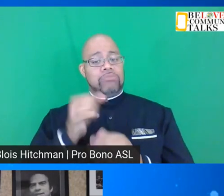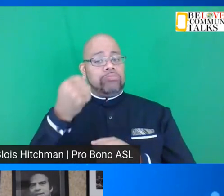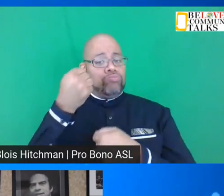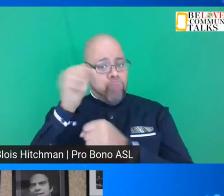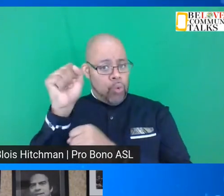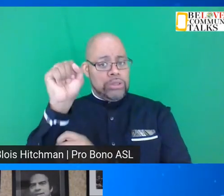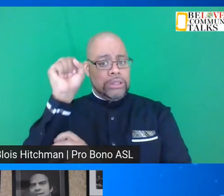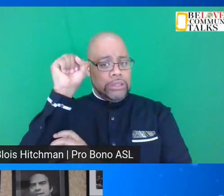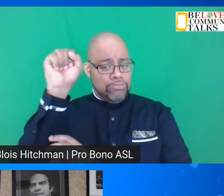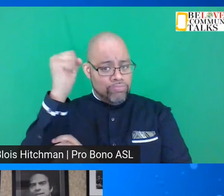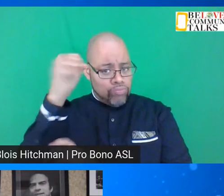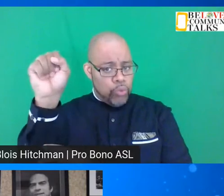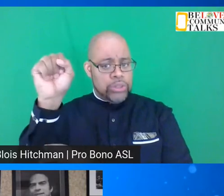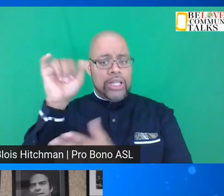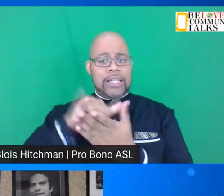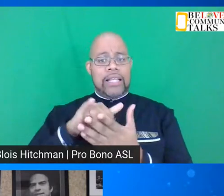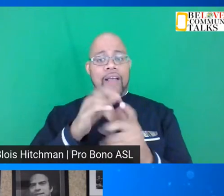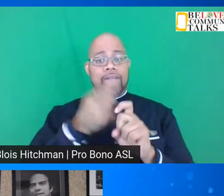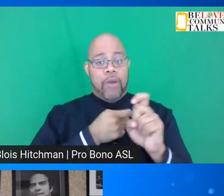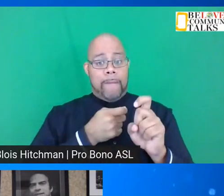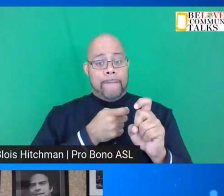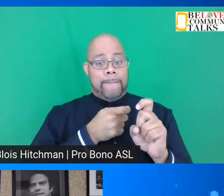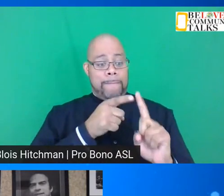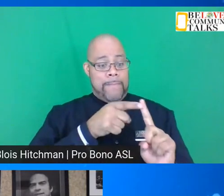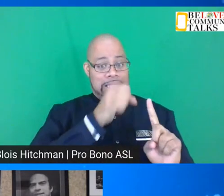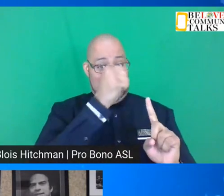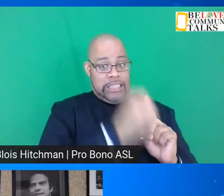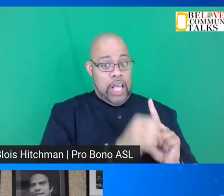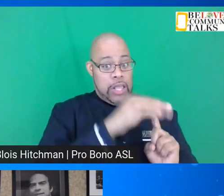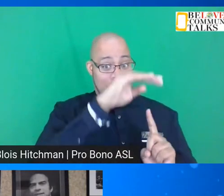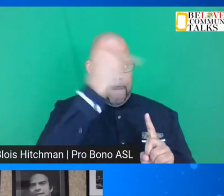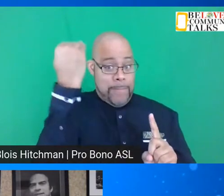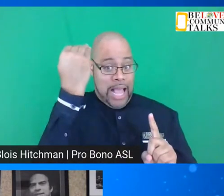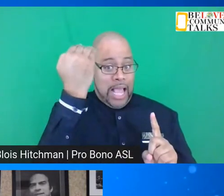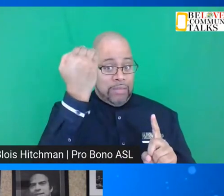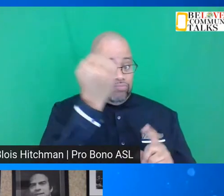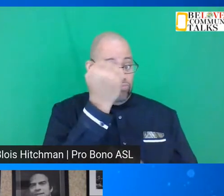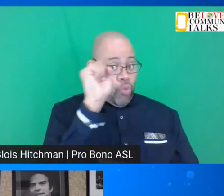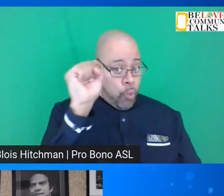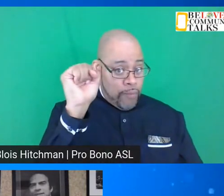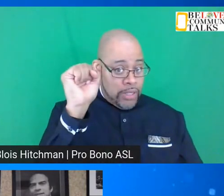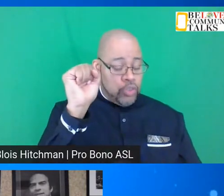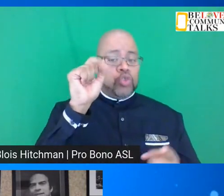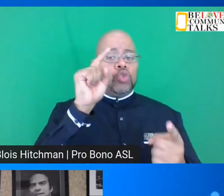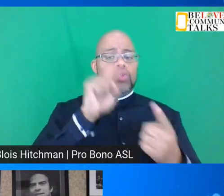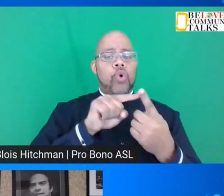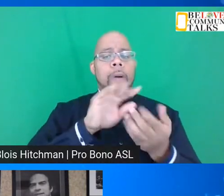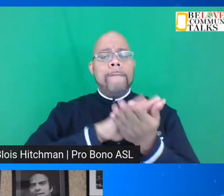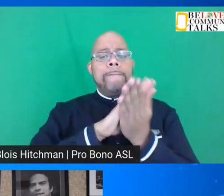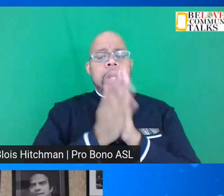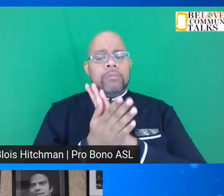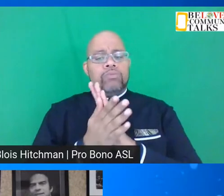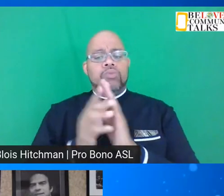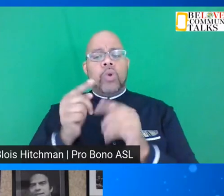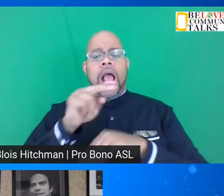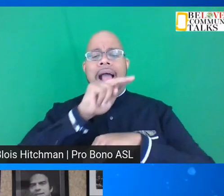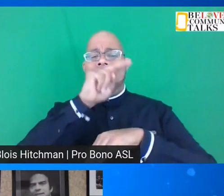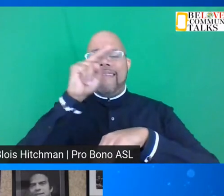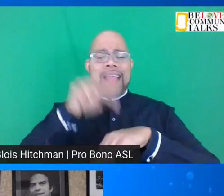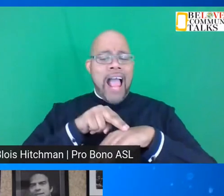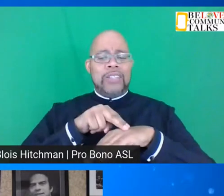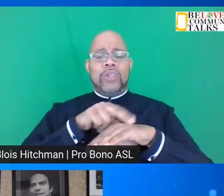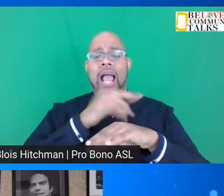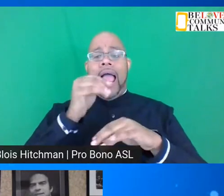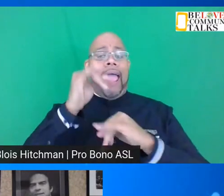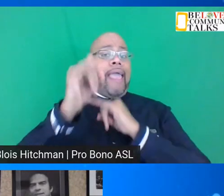that took us from being a southern black movement to being a national and